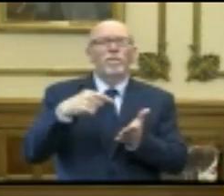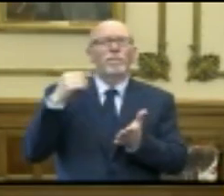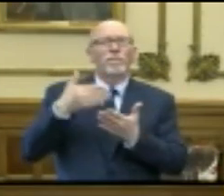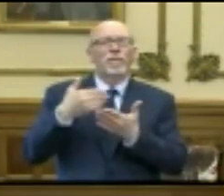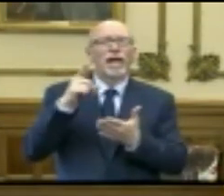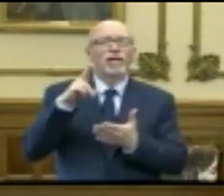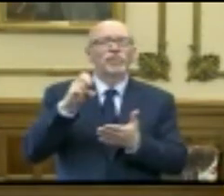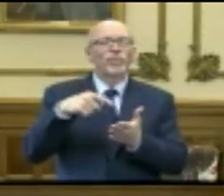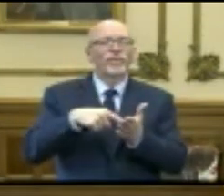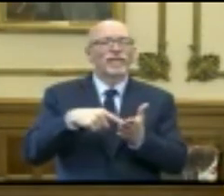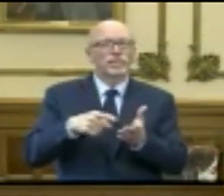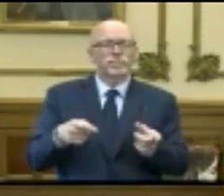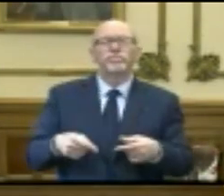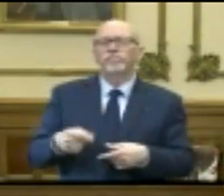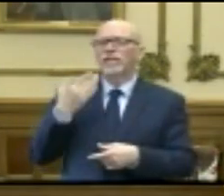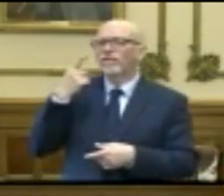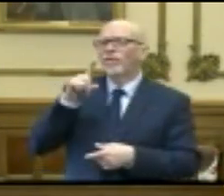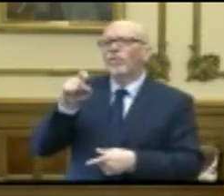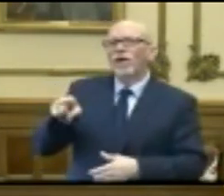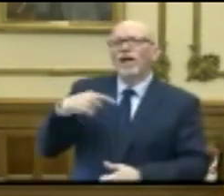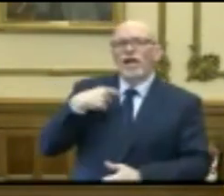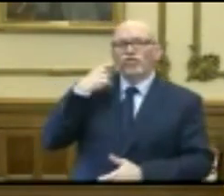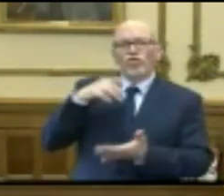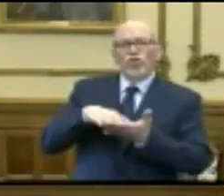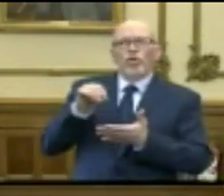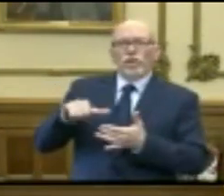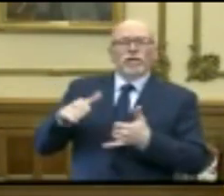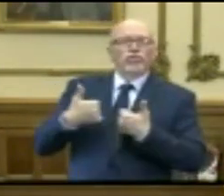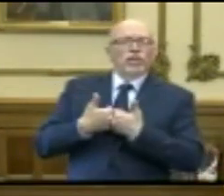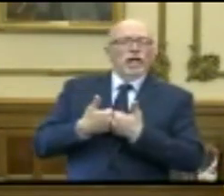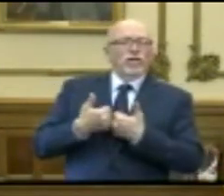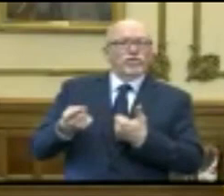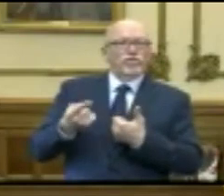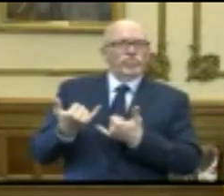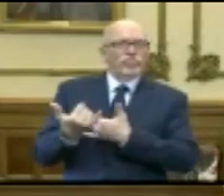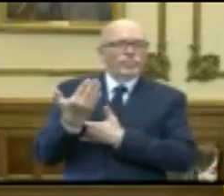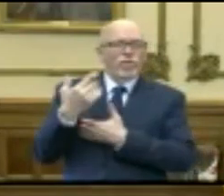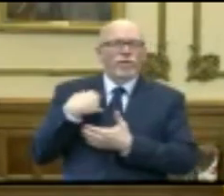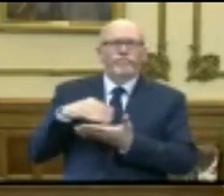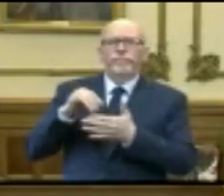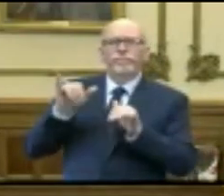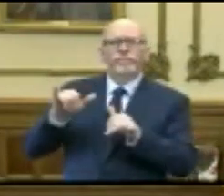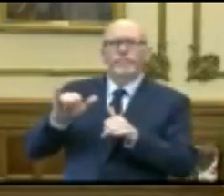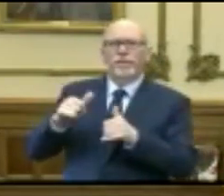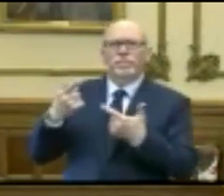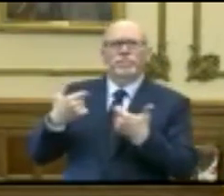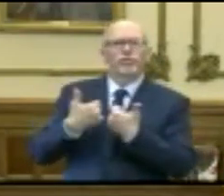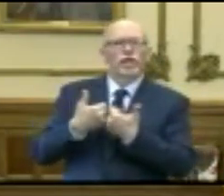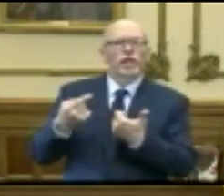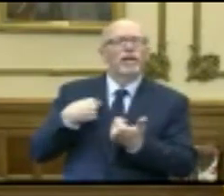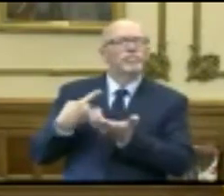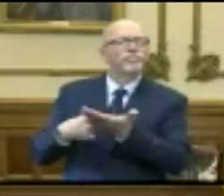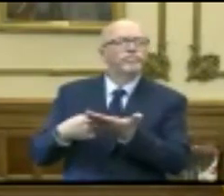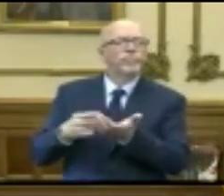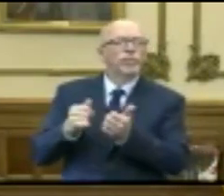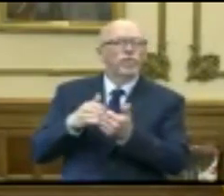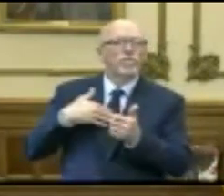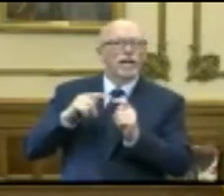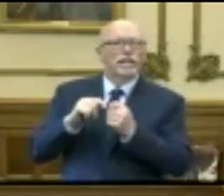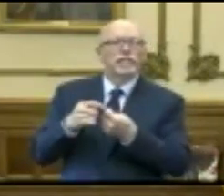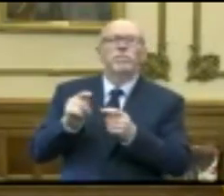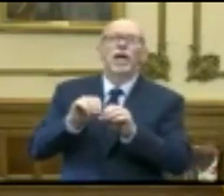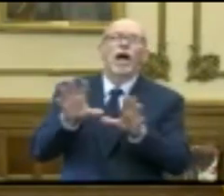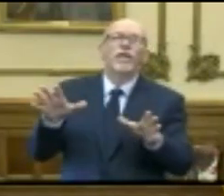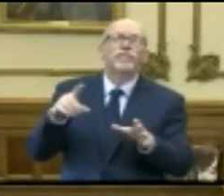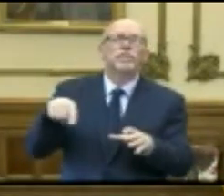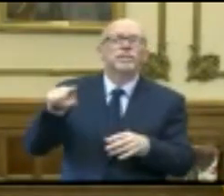Thanks for the question, Brandon. I just learned that this was a challenge earlier today, and I've been discussing this with my team. Obviously,